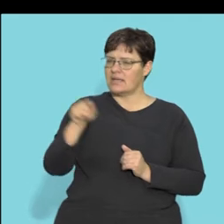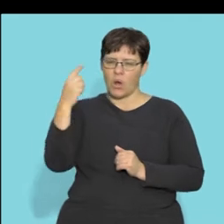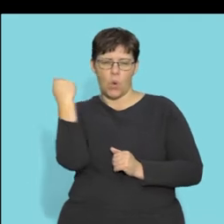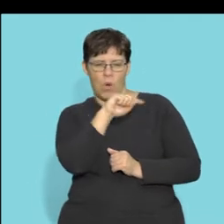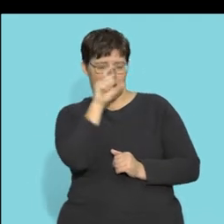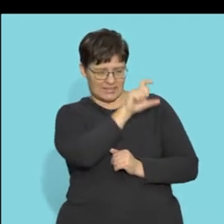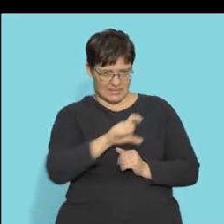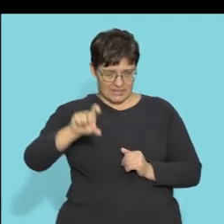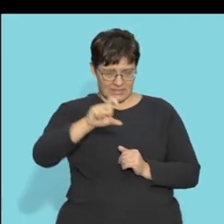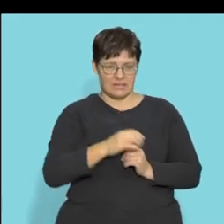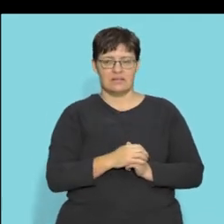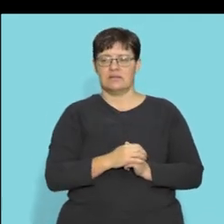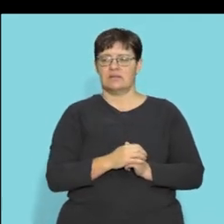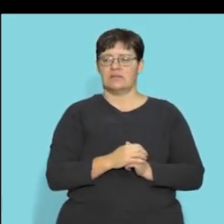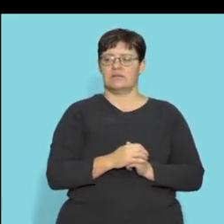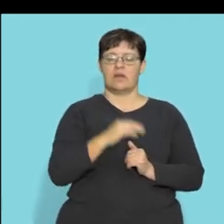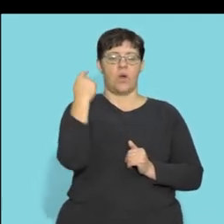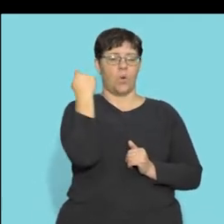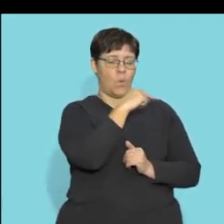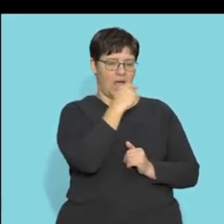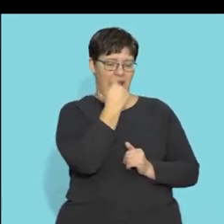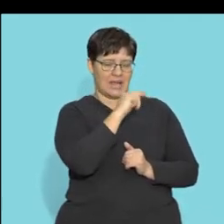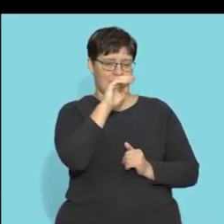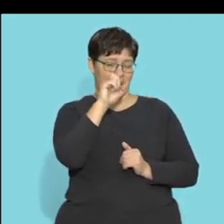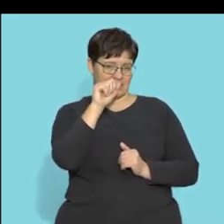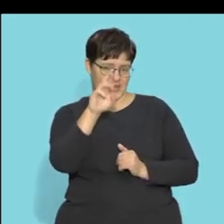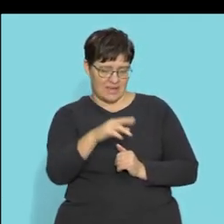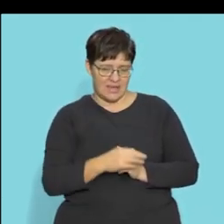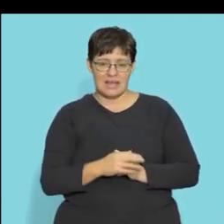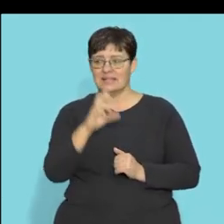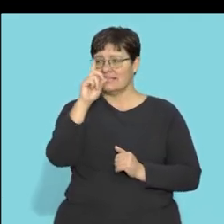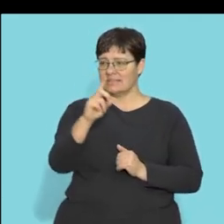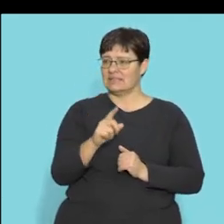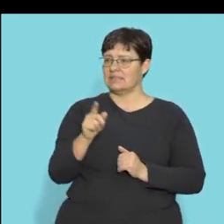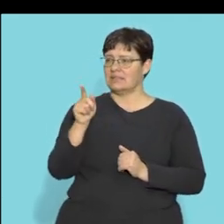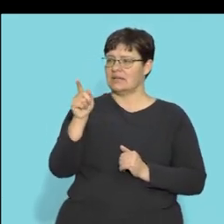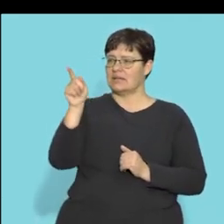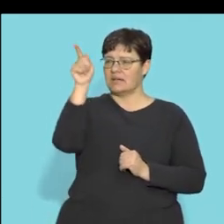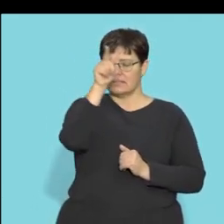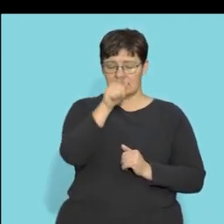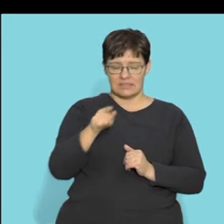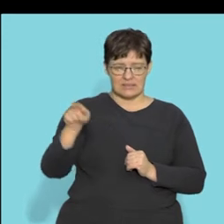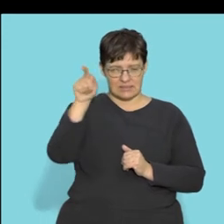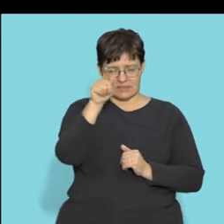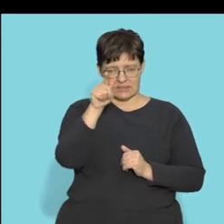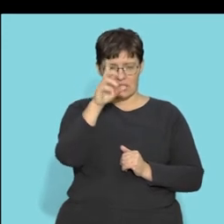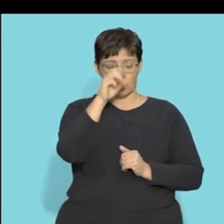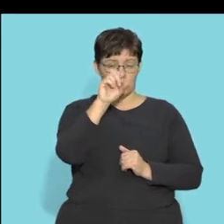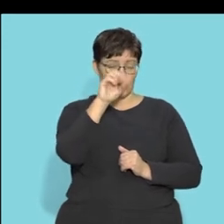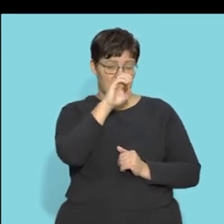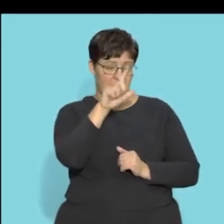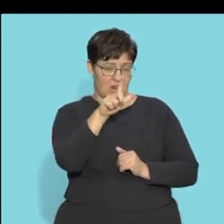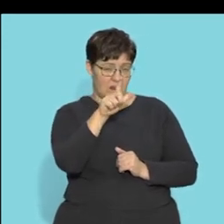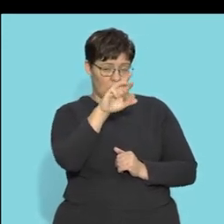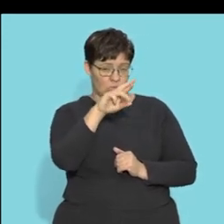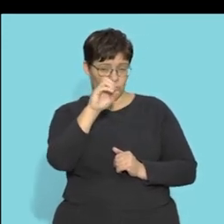C. That is the white part. So it will be the white matter. D. Remember now I said that